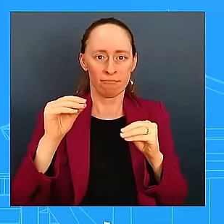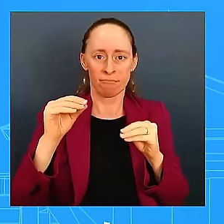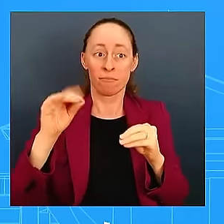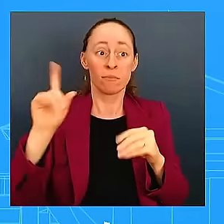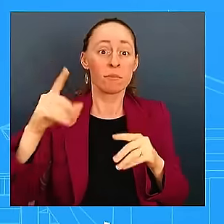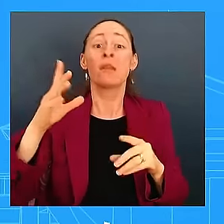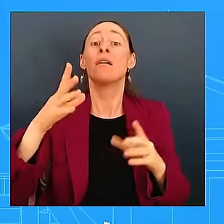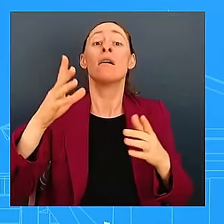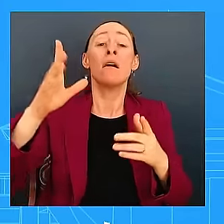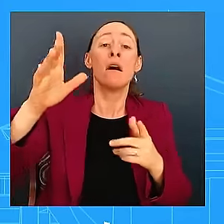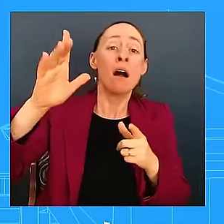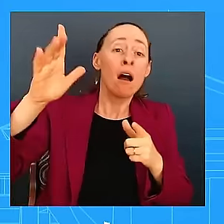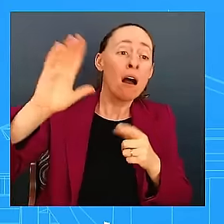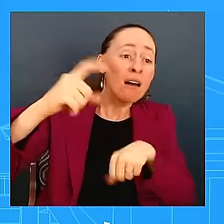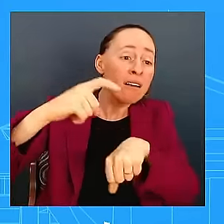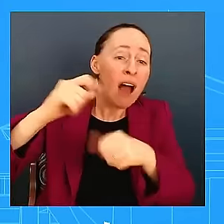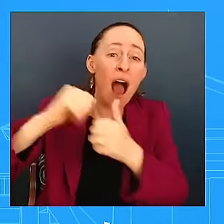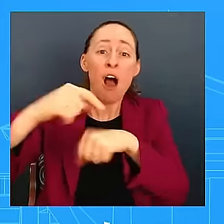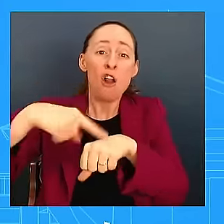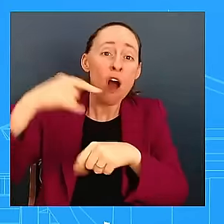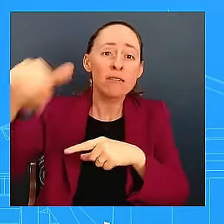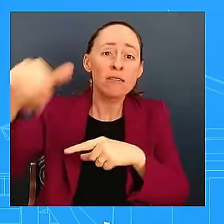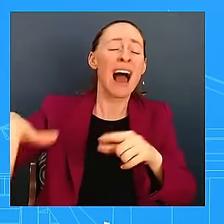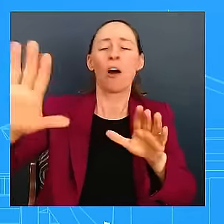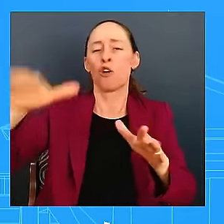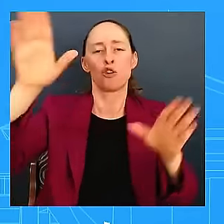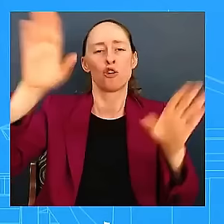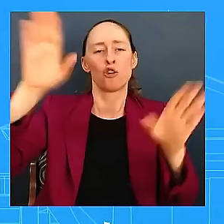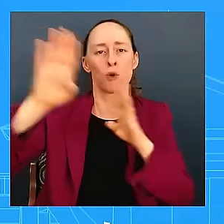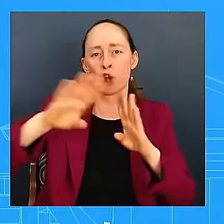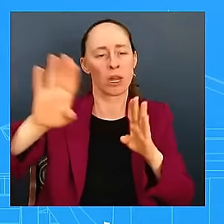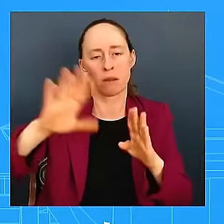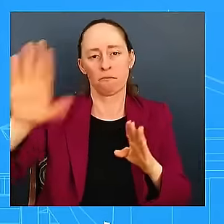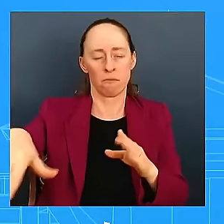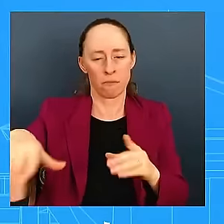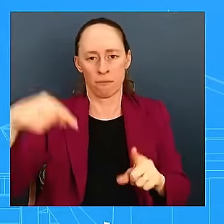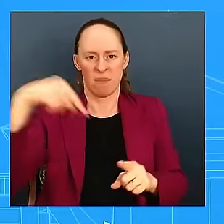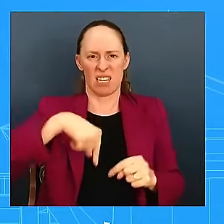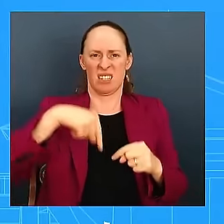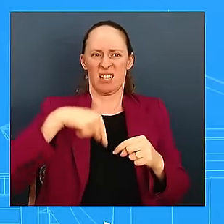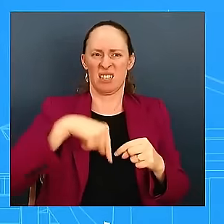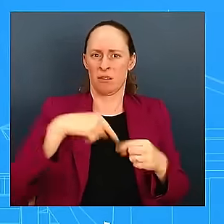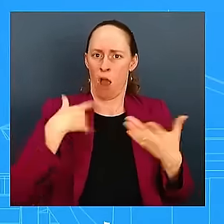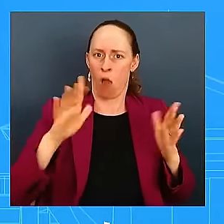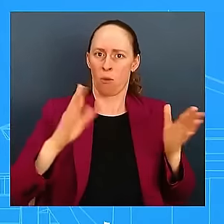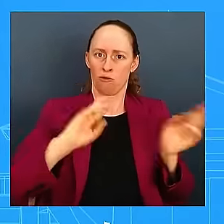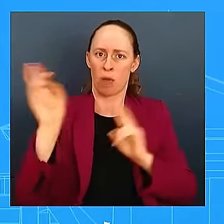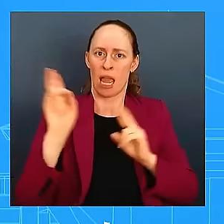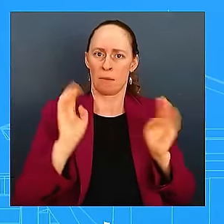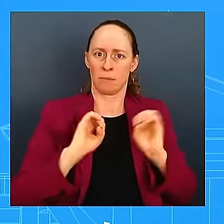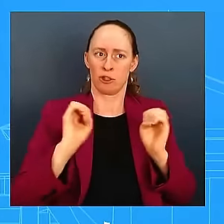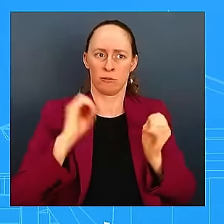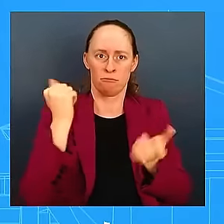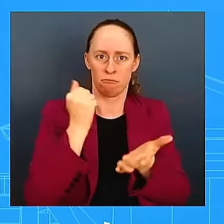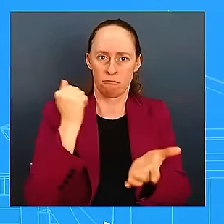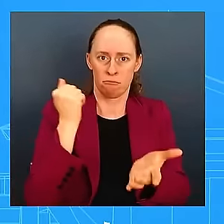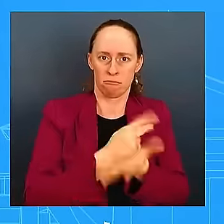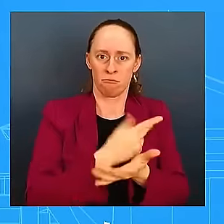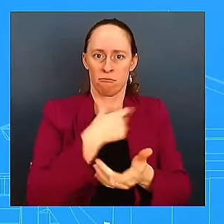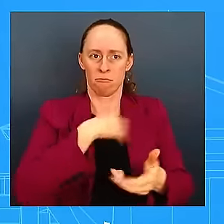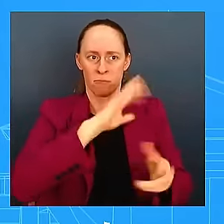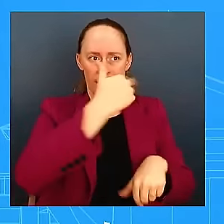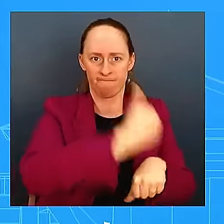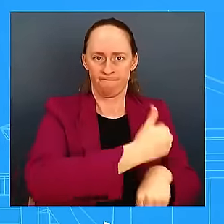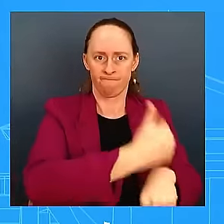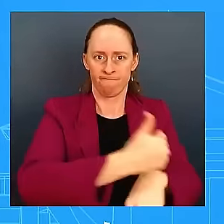is so incredibly important that the president approved is to make sure that those states have the resources to stand up those shelters and to help people